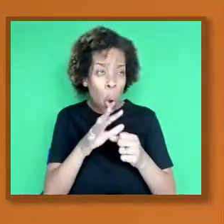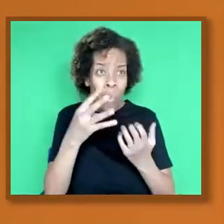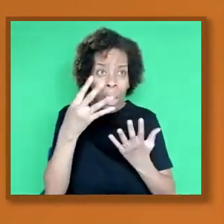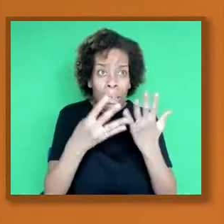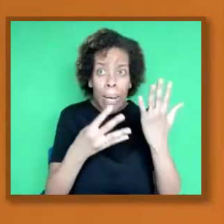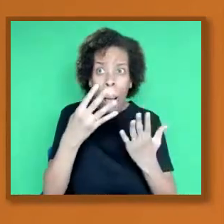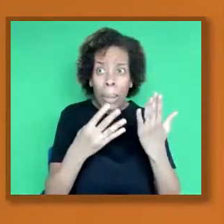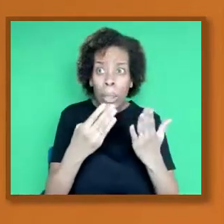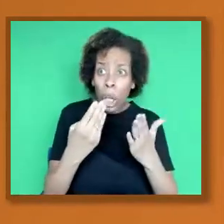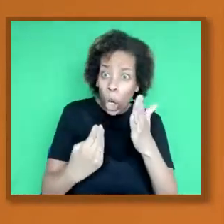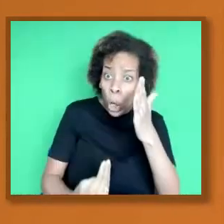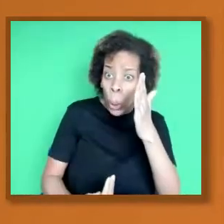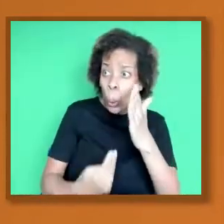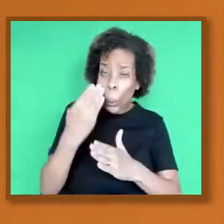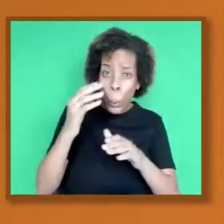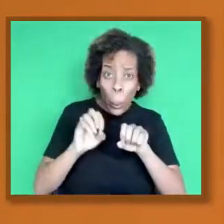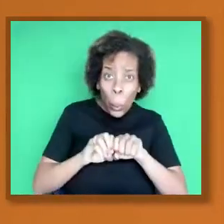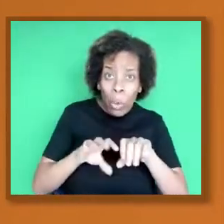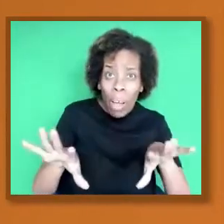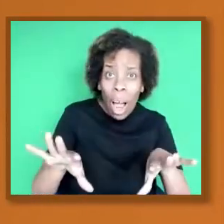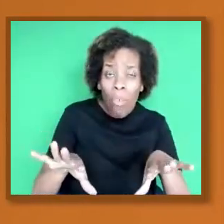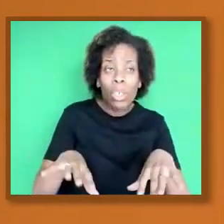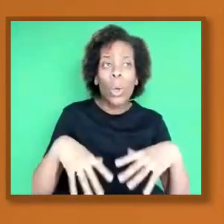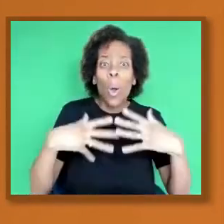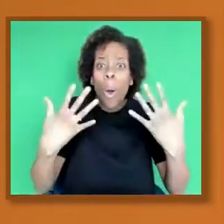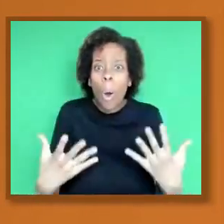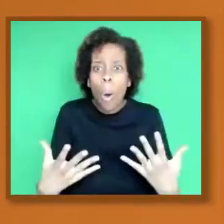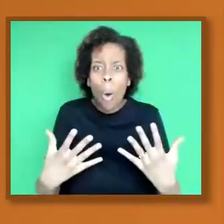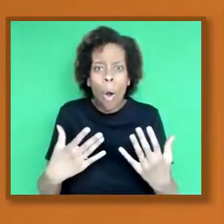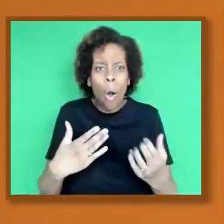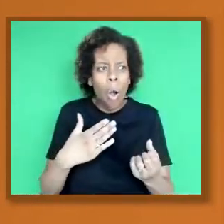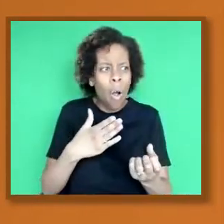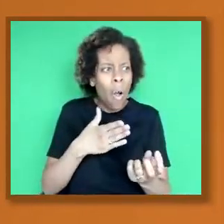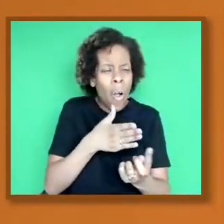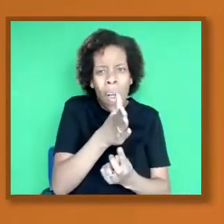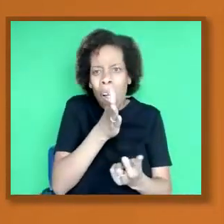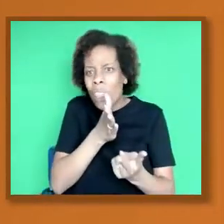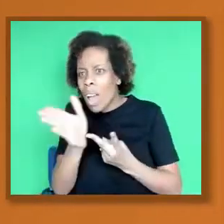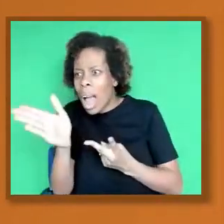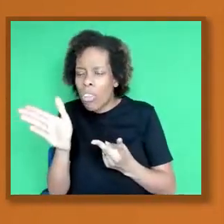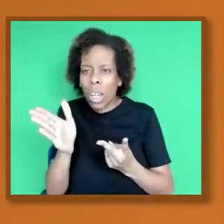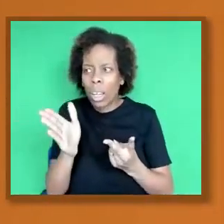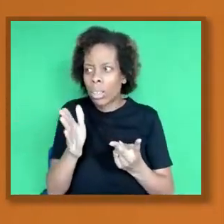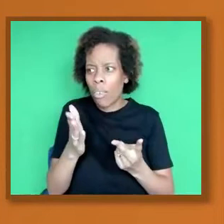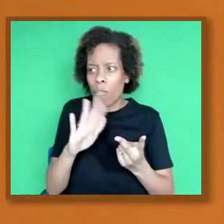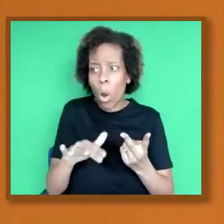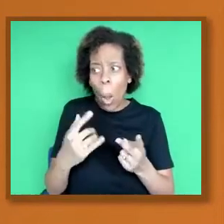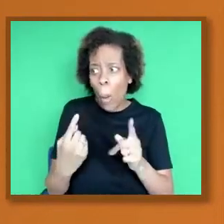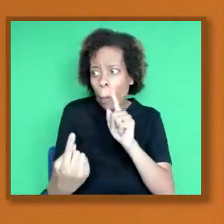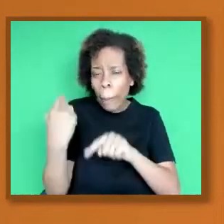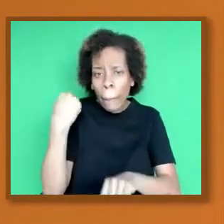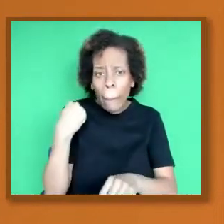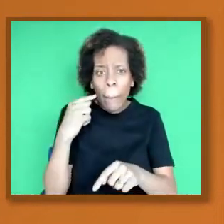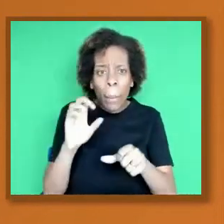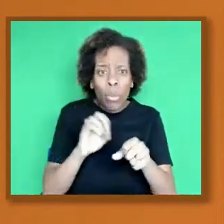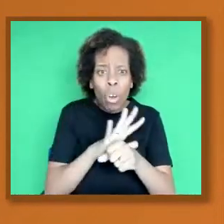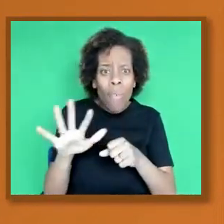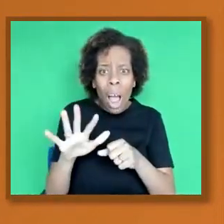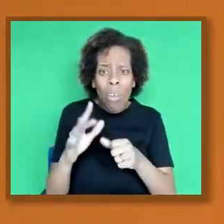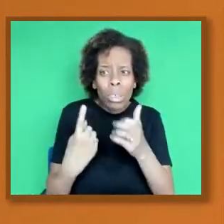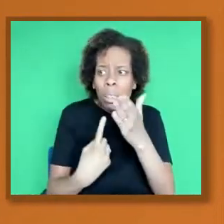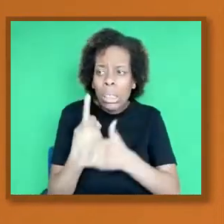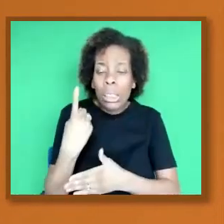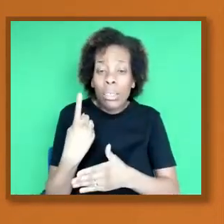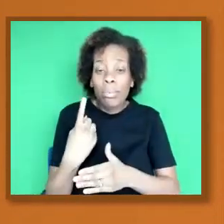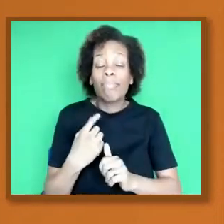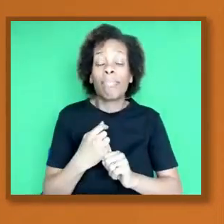a known virus, right? the first time that we encountered coronaviruses or the first